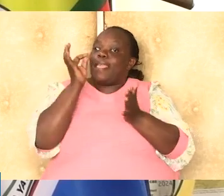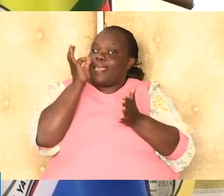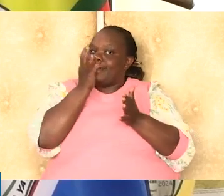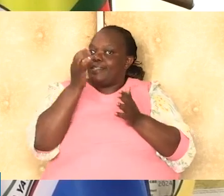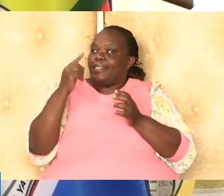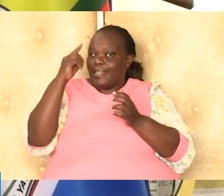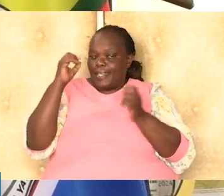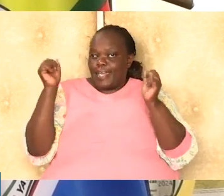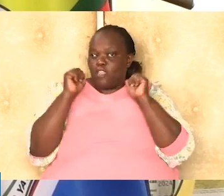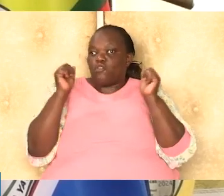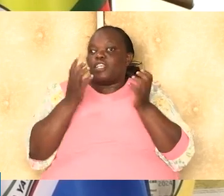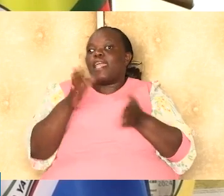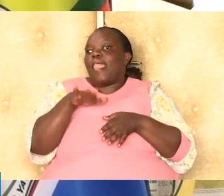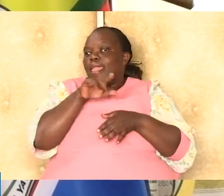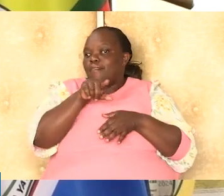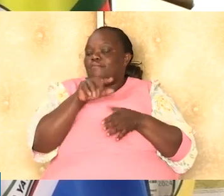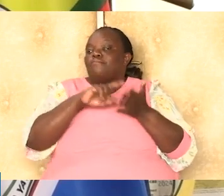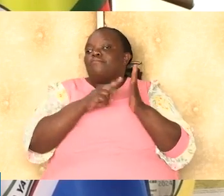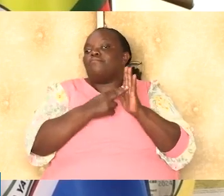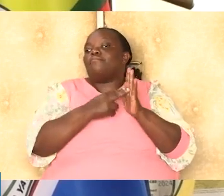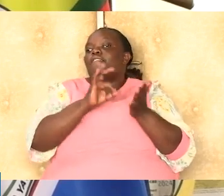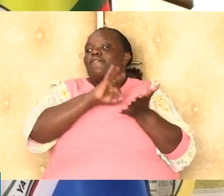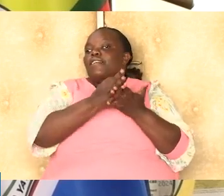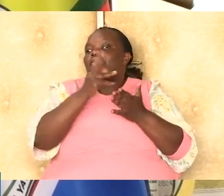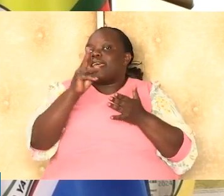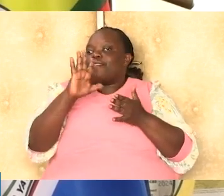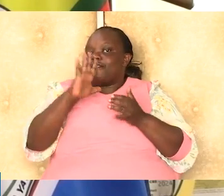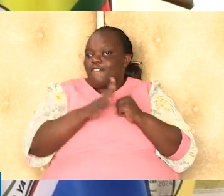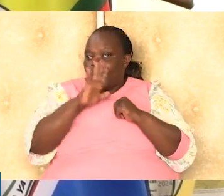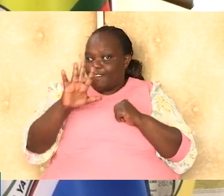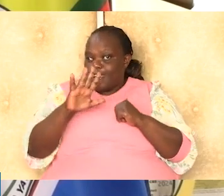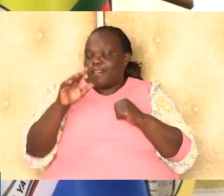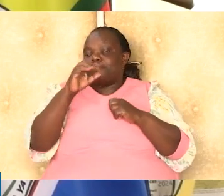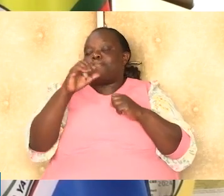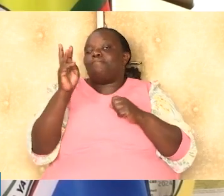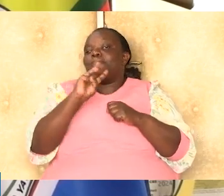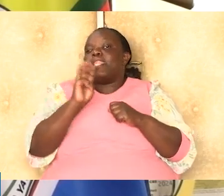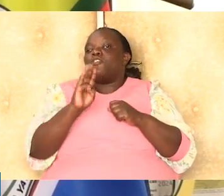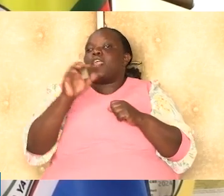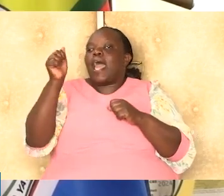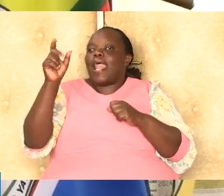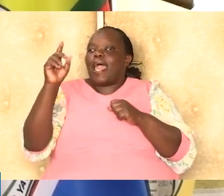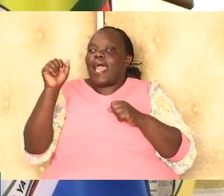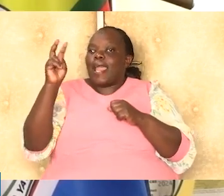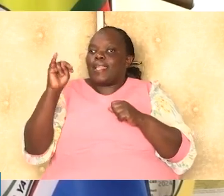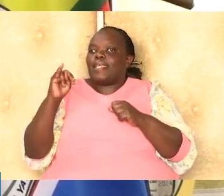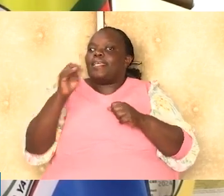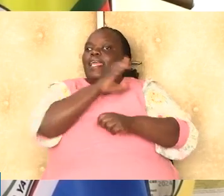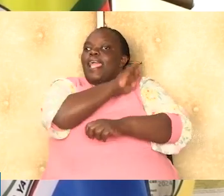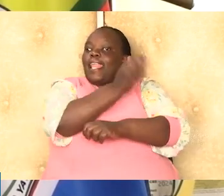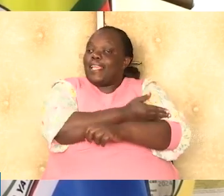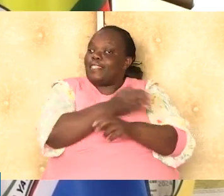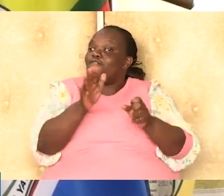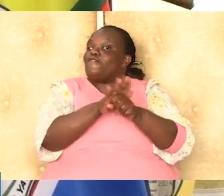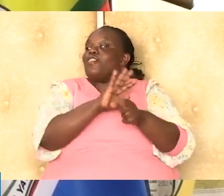Of course, this project is being financed at a cost of about $95 billion from the Adani Group, Adani Energy, and will